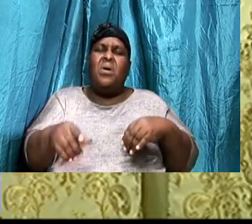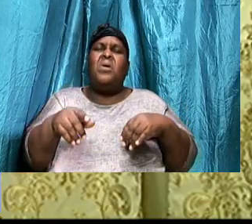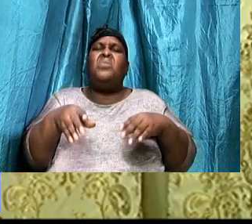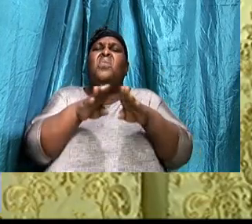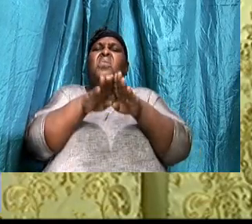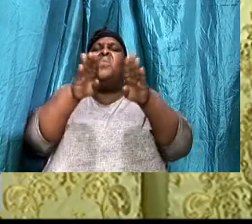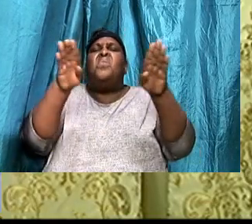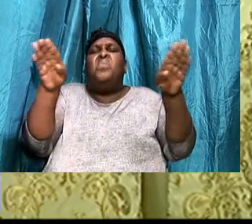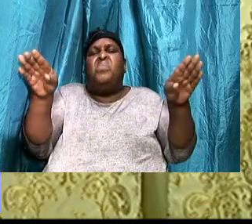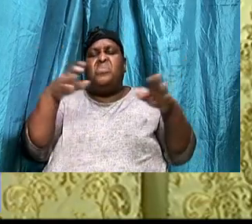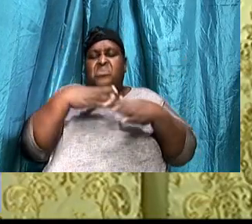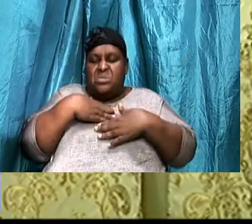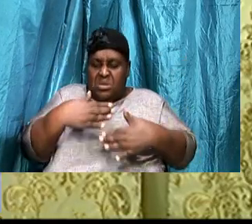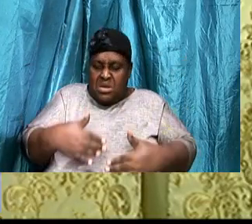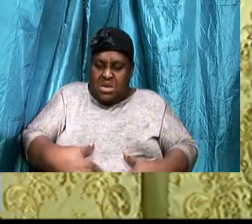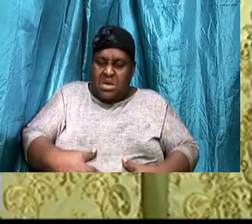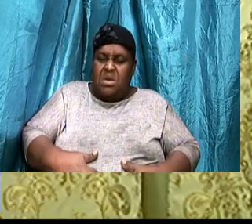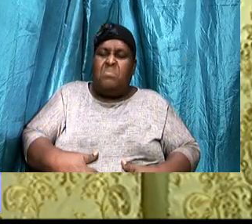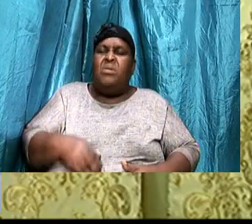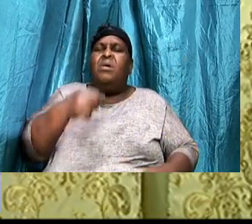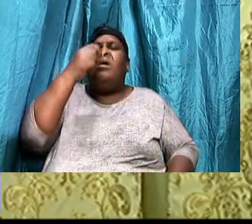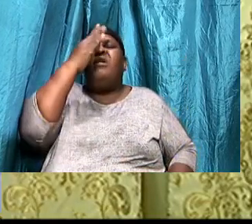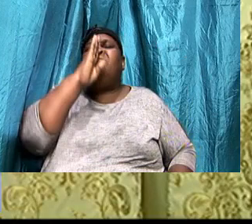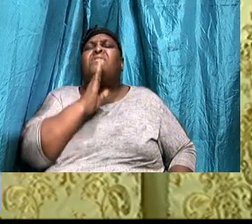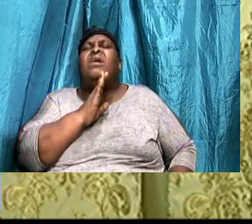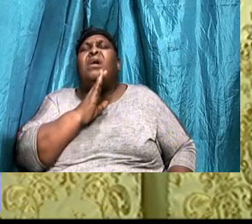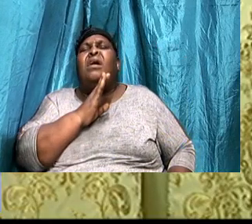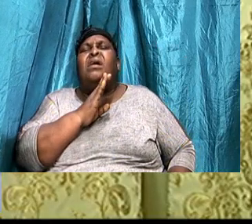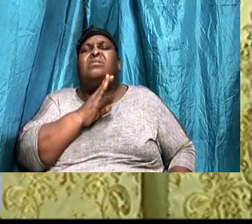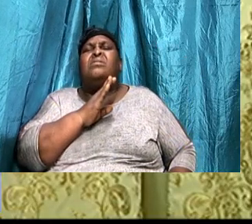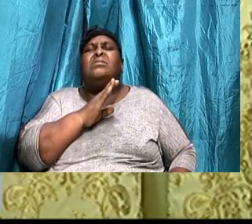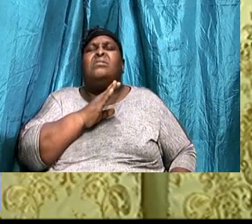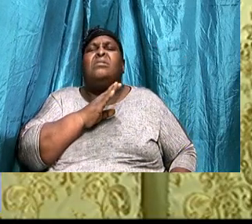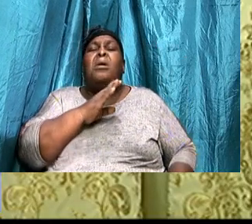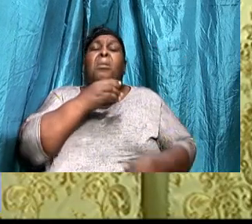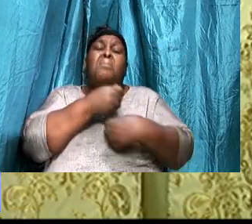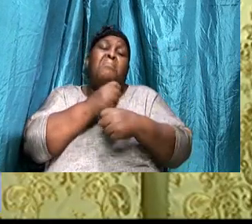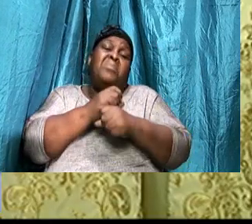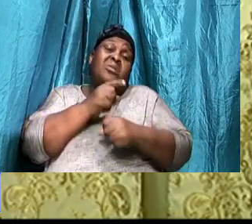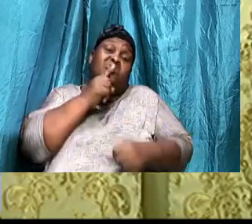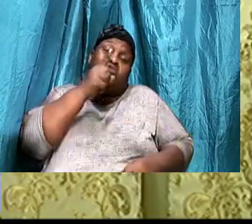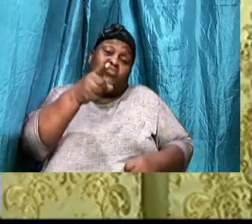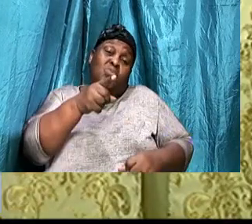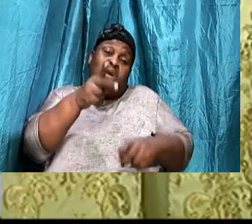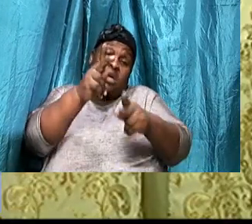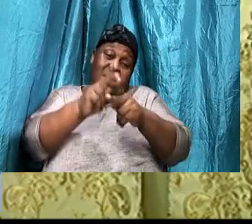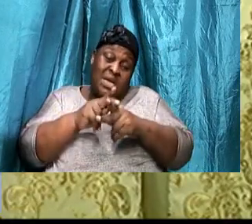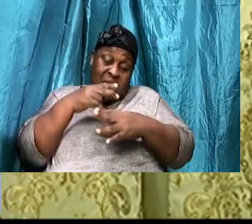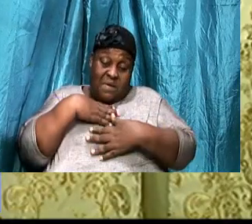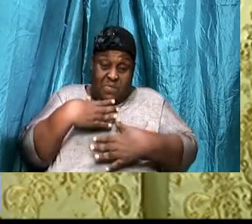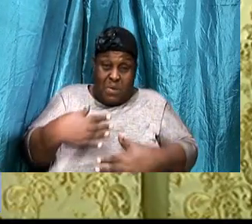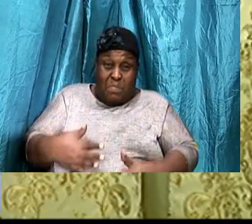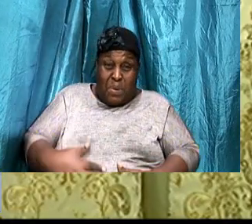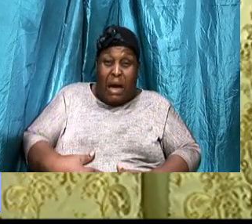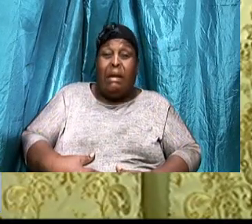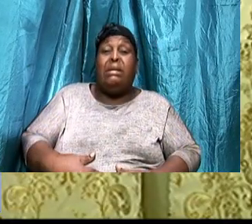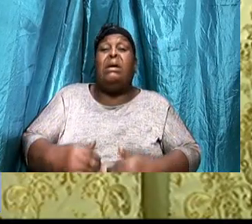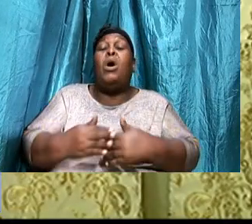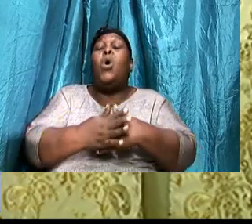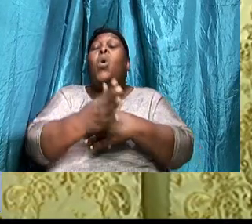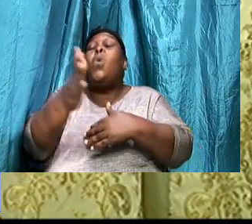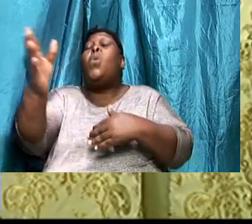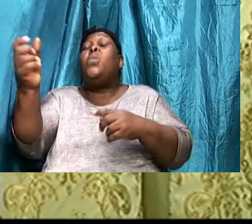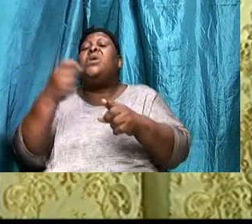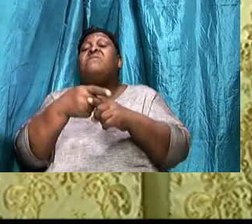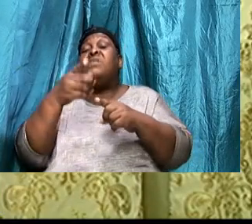exposing, The temple of God, We must also, Make sure that we, Keep this body away, From things, That will